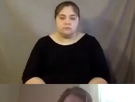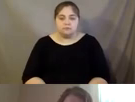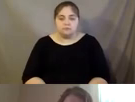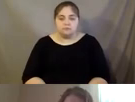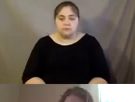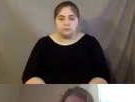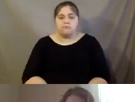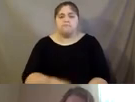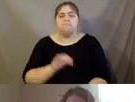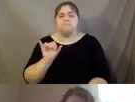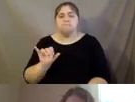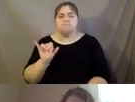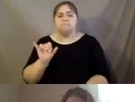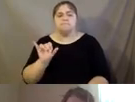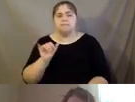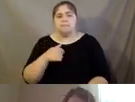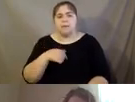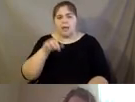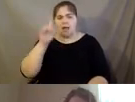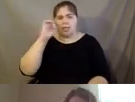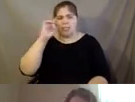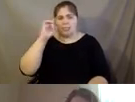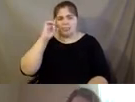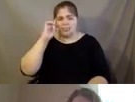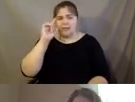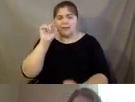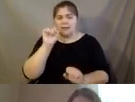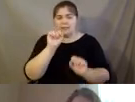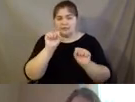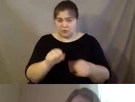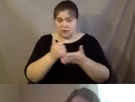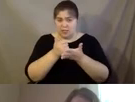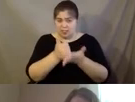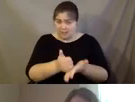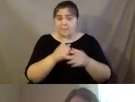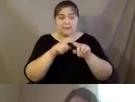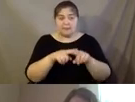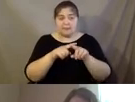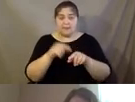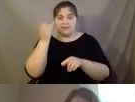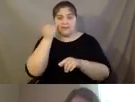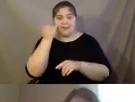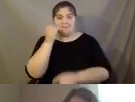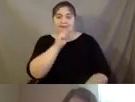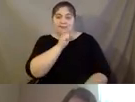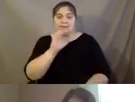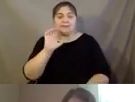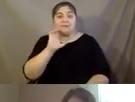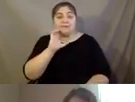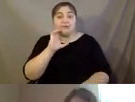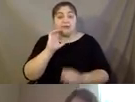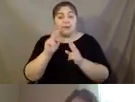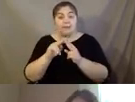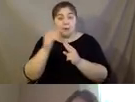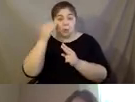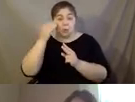Hmm. Theoretically a Senior Companion could help with those things. It would just depend on whether the Senior Companion, um, knew how to